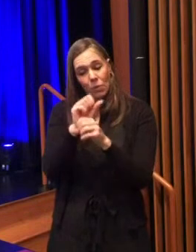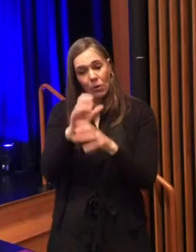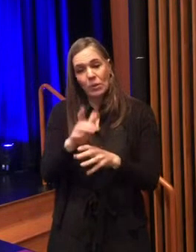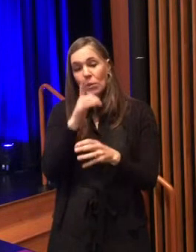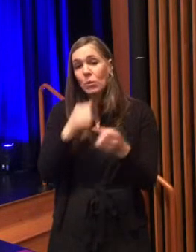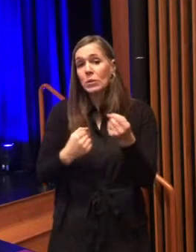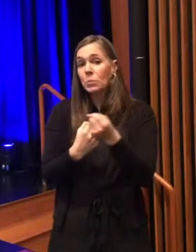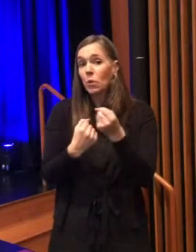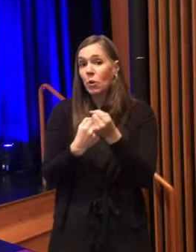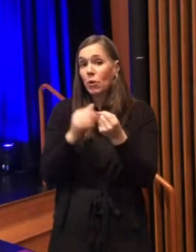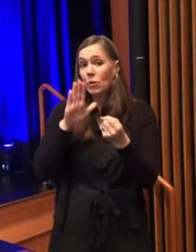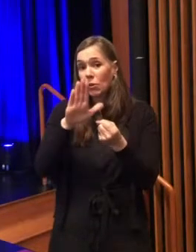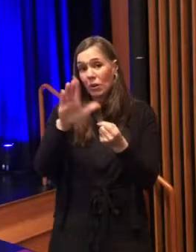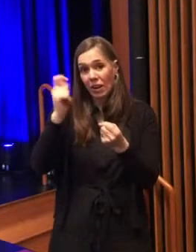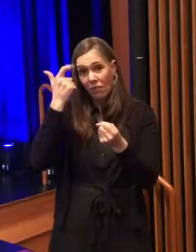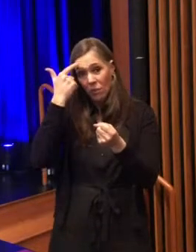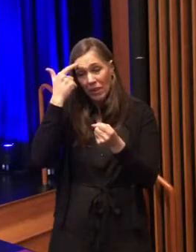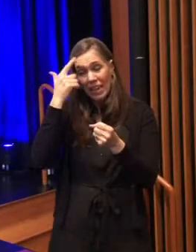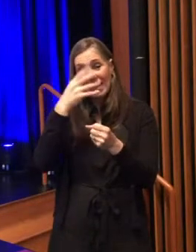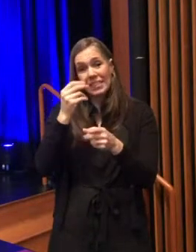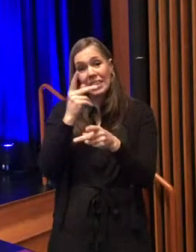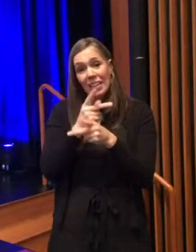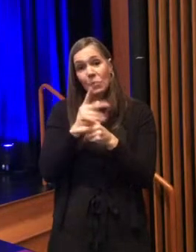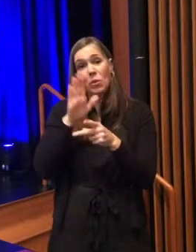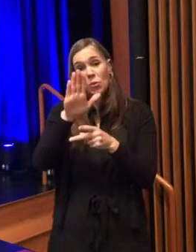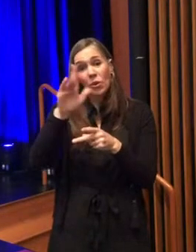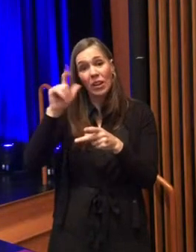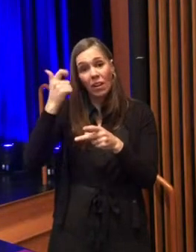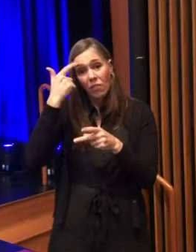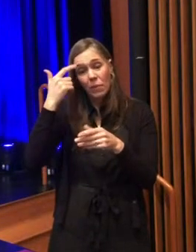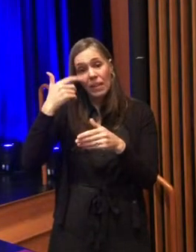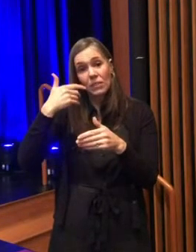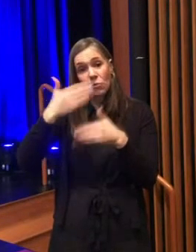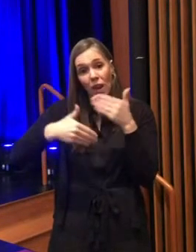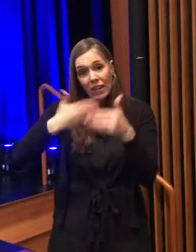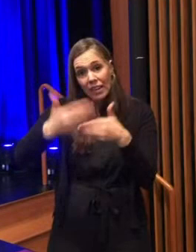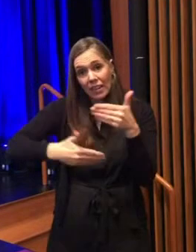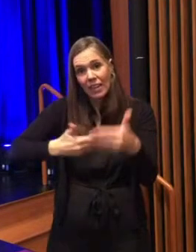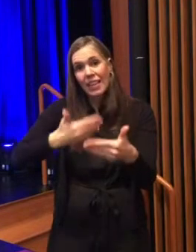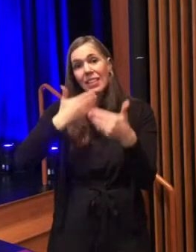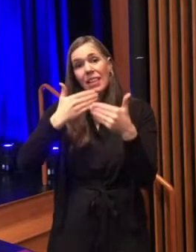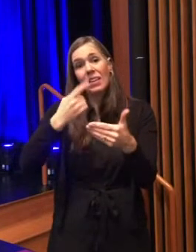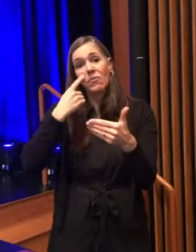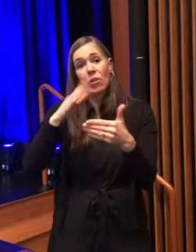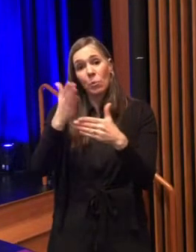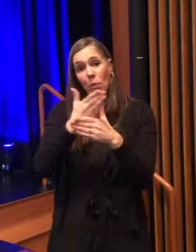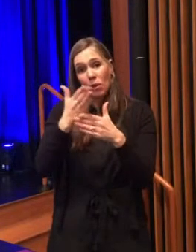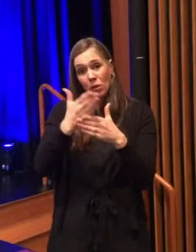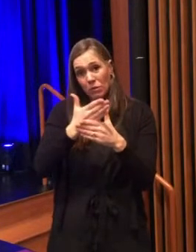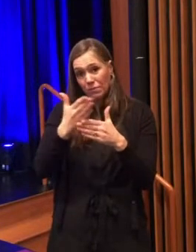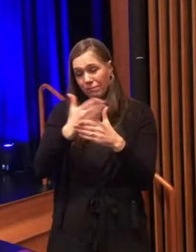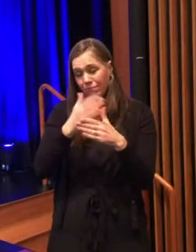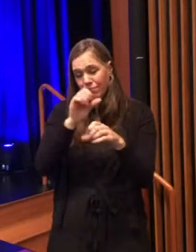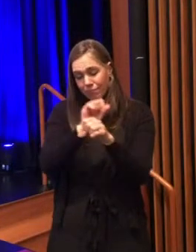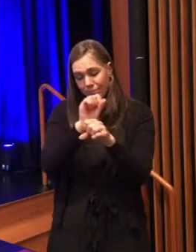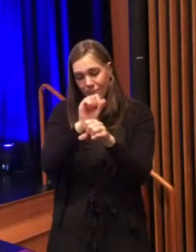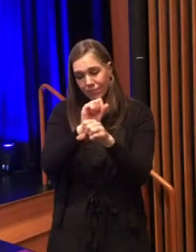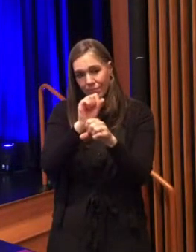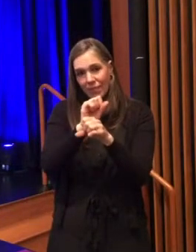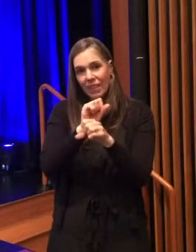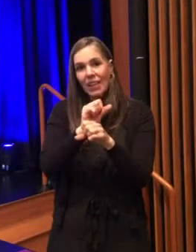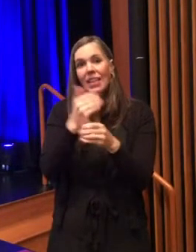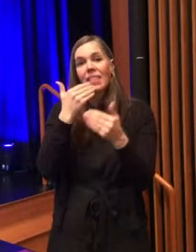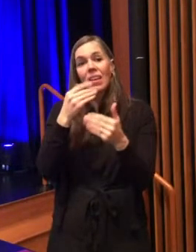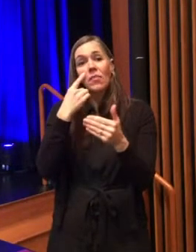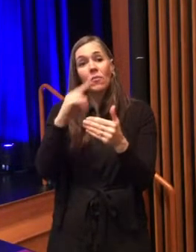government running and so i want to thank you very much for your partnership and for the productive working relationship that